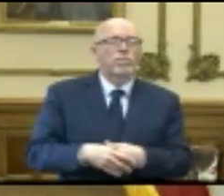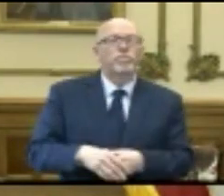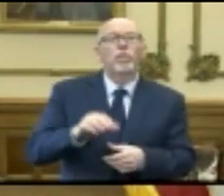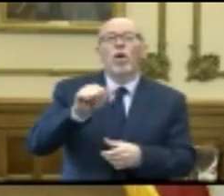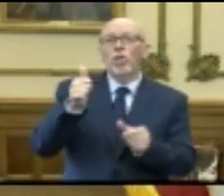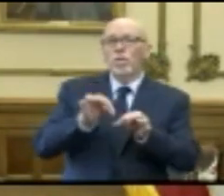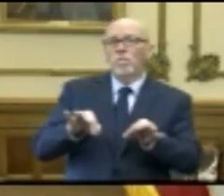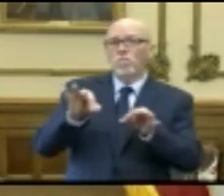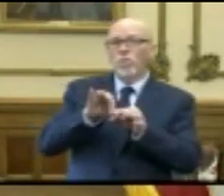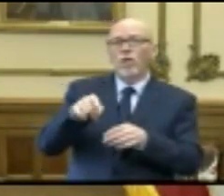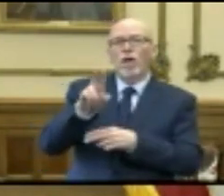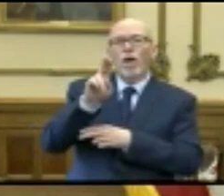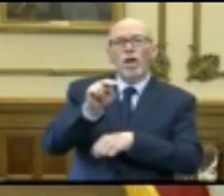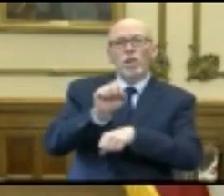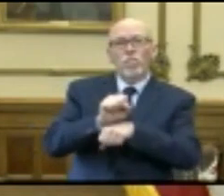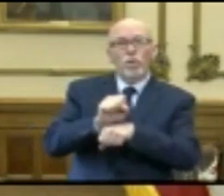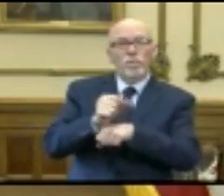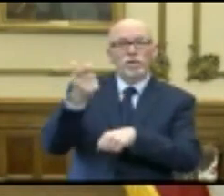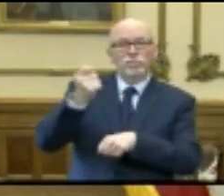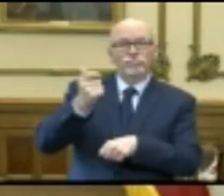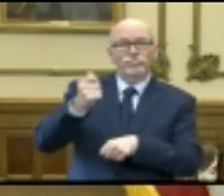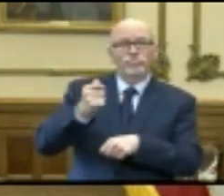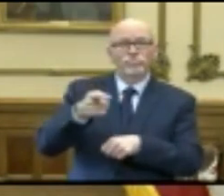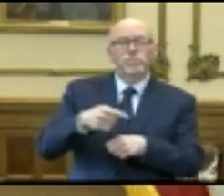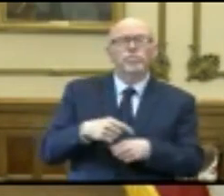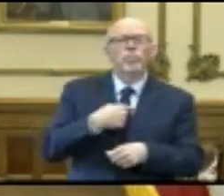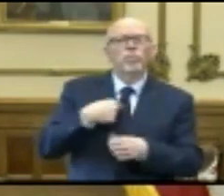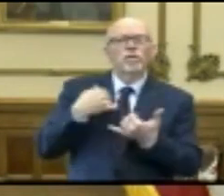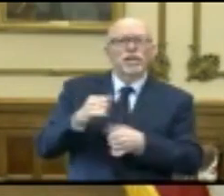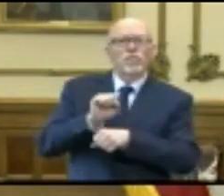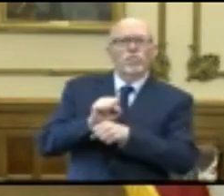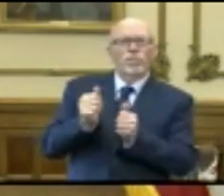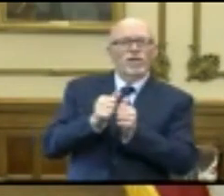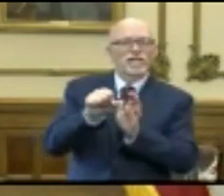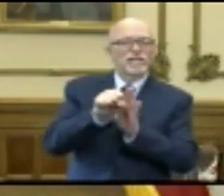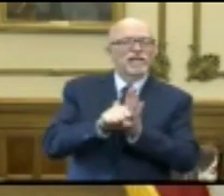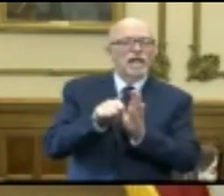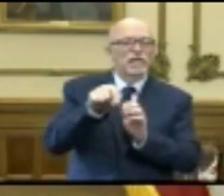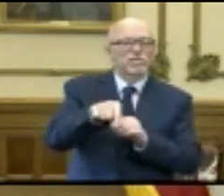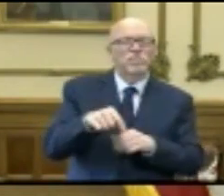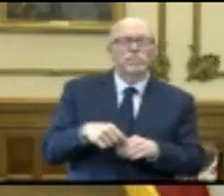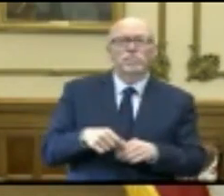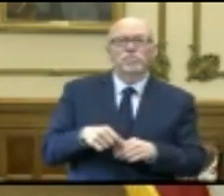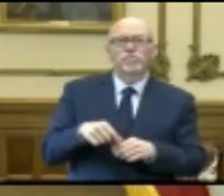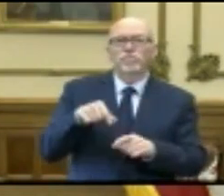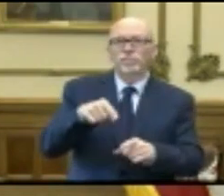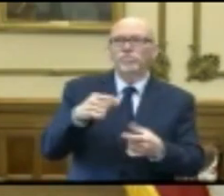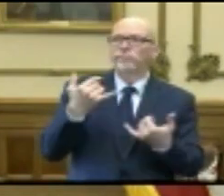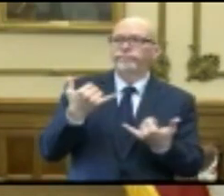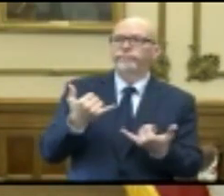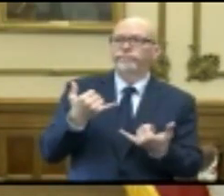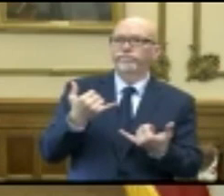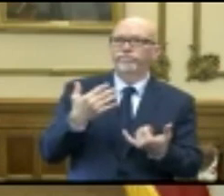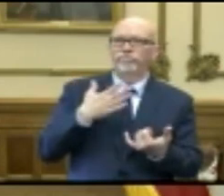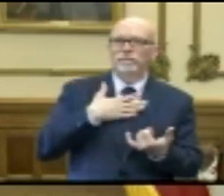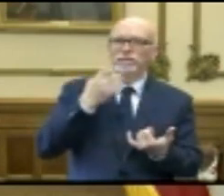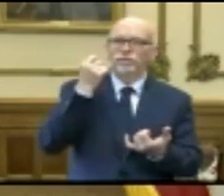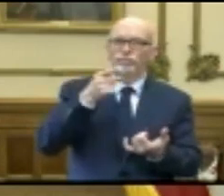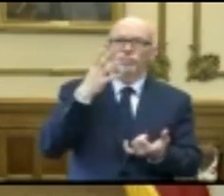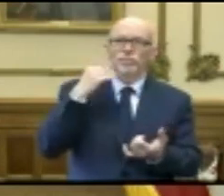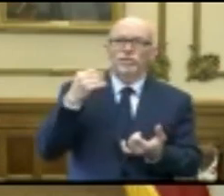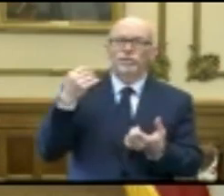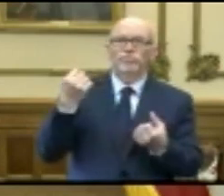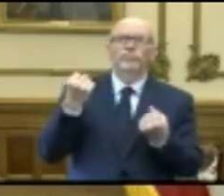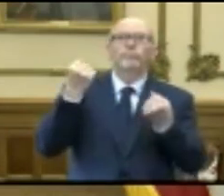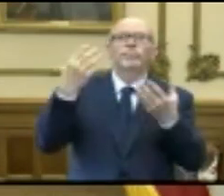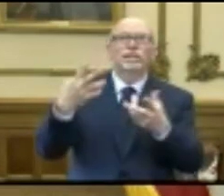is the unemployment provisions. We're working directly with the state, which is experiencing a volume